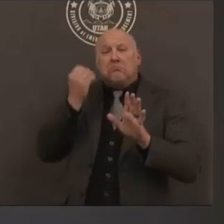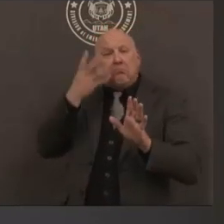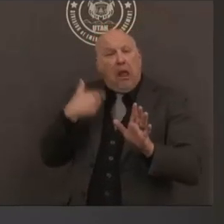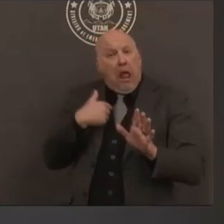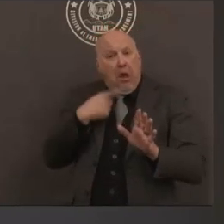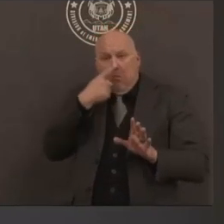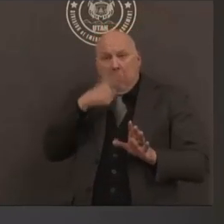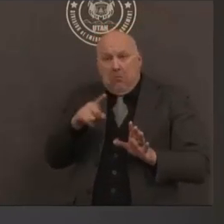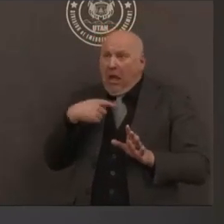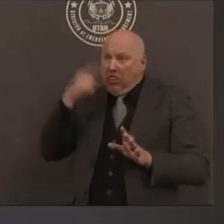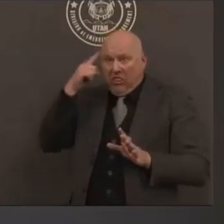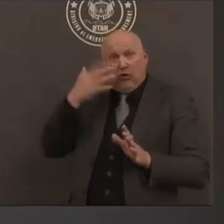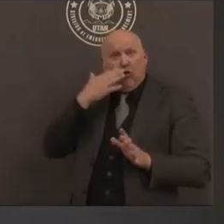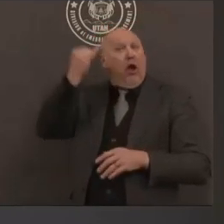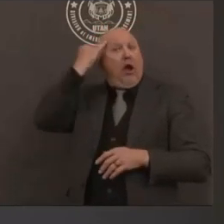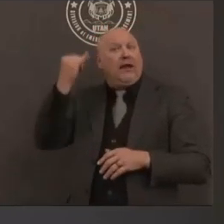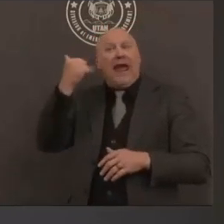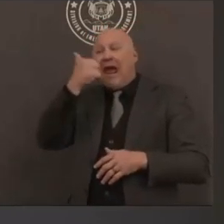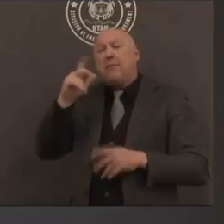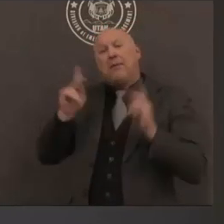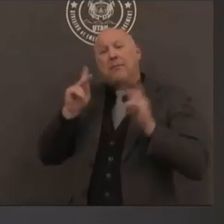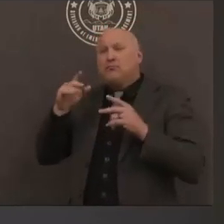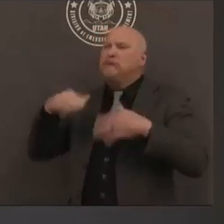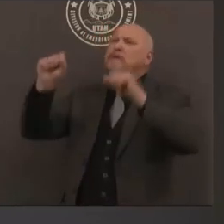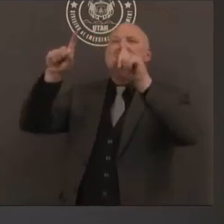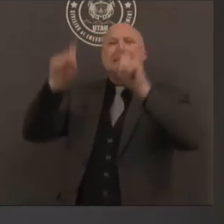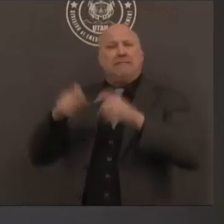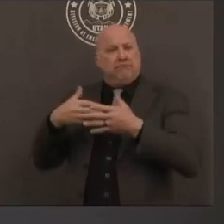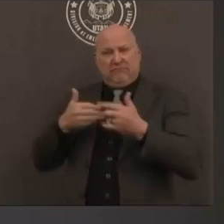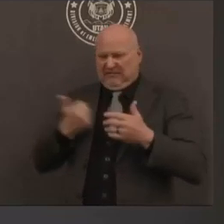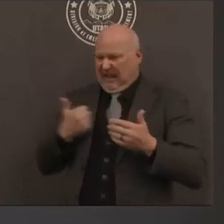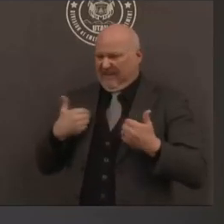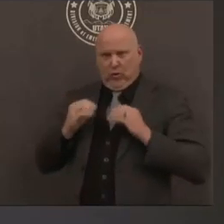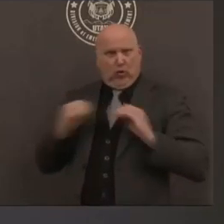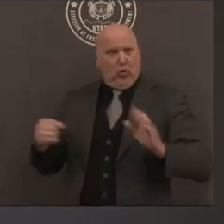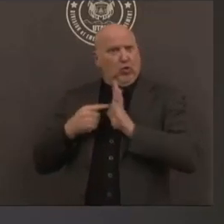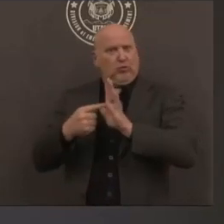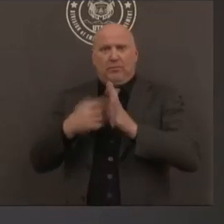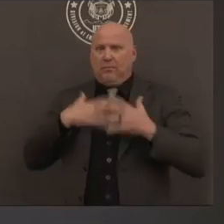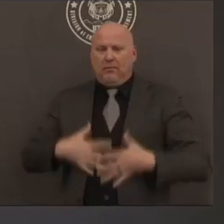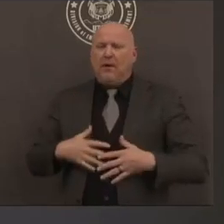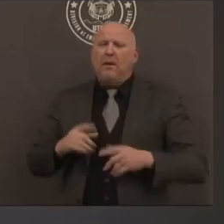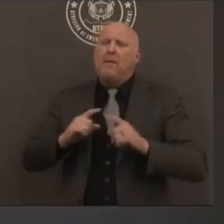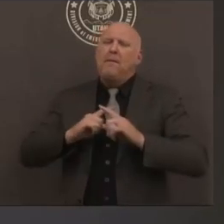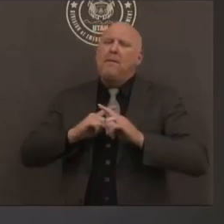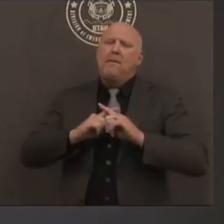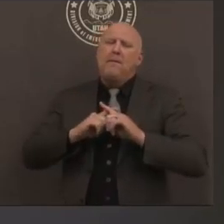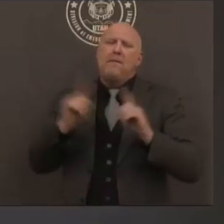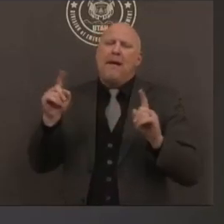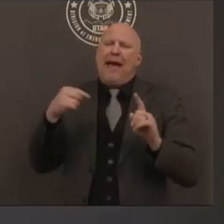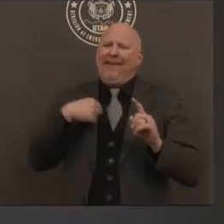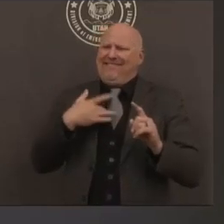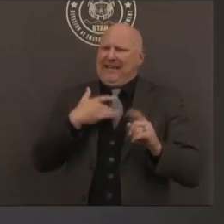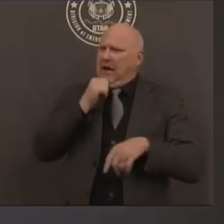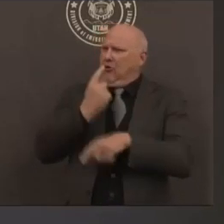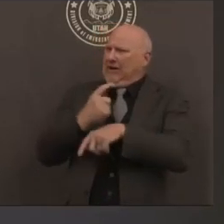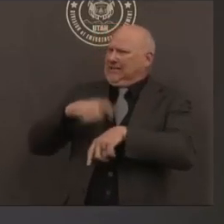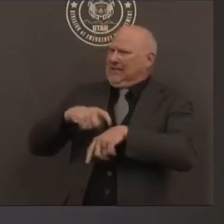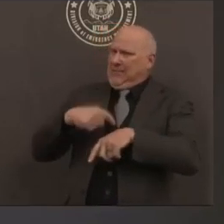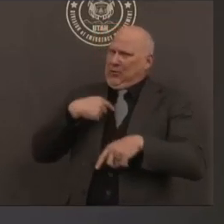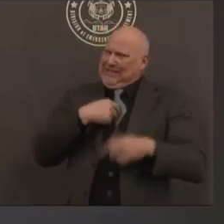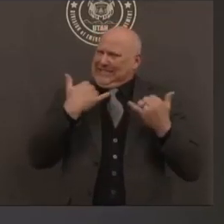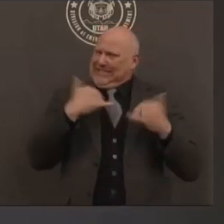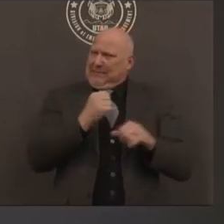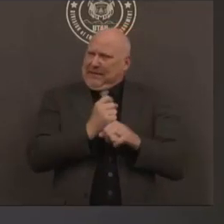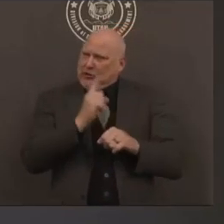recruiting who should be tested if they don't have symptoms again so we can accurately interpret those results and use good data to inform policy moving